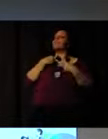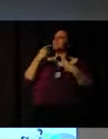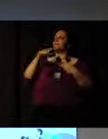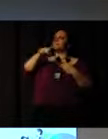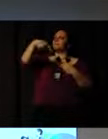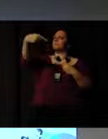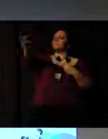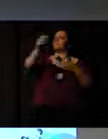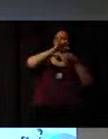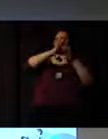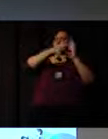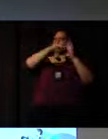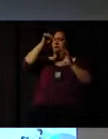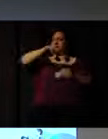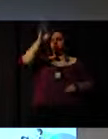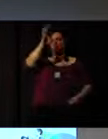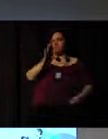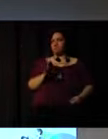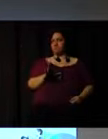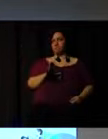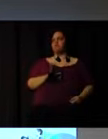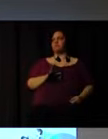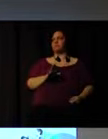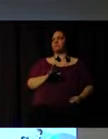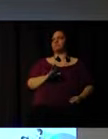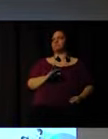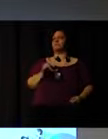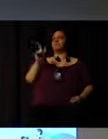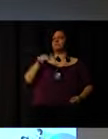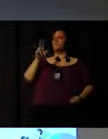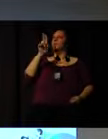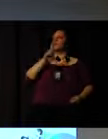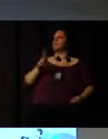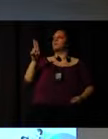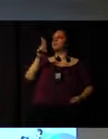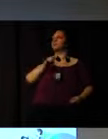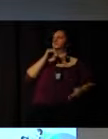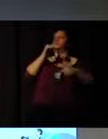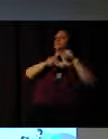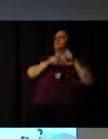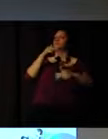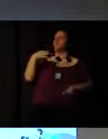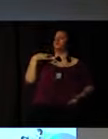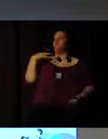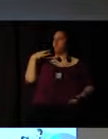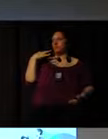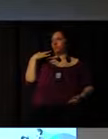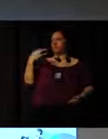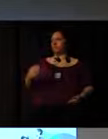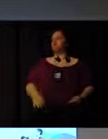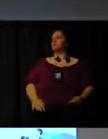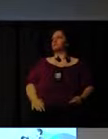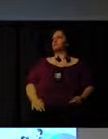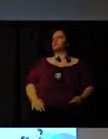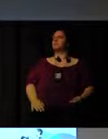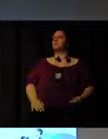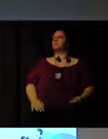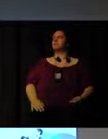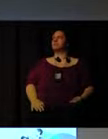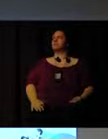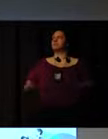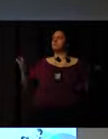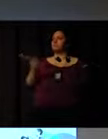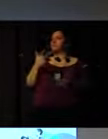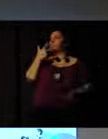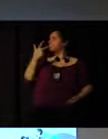for the next Olympics here in Brazil in relation to the use of volunteer work. We